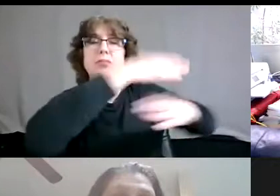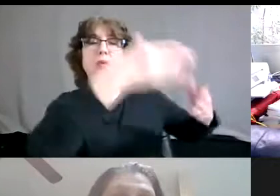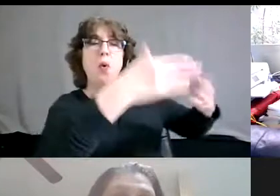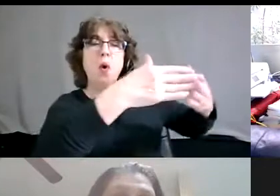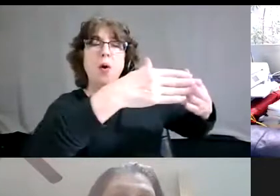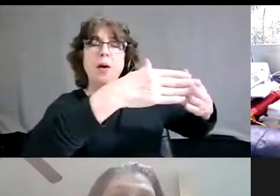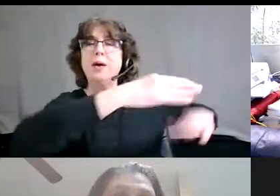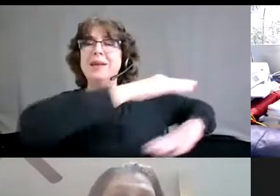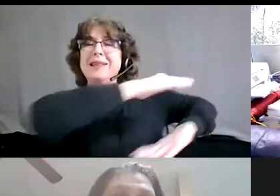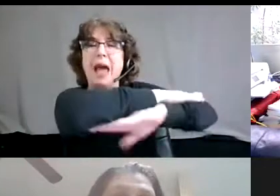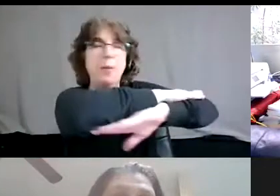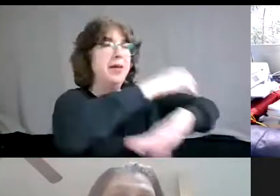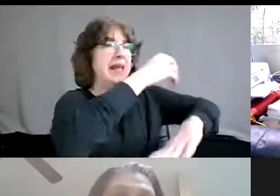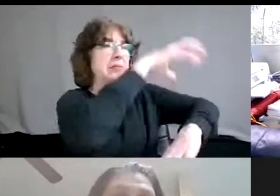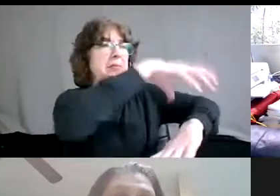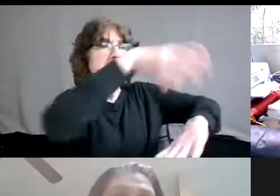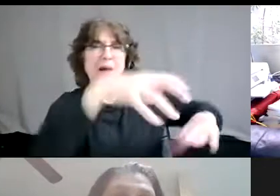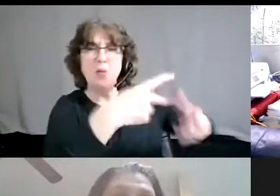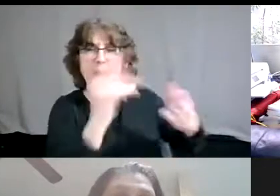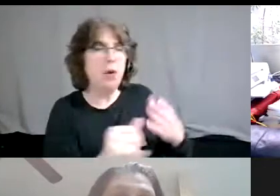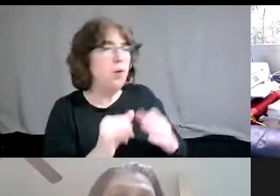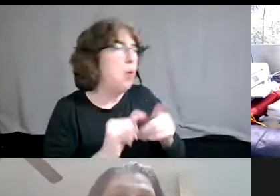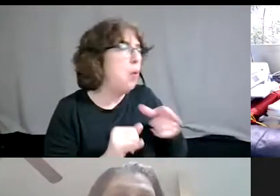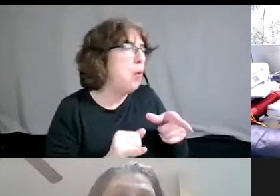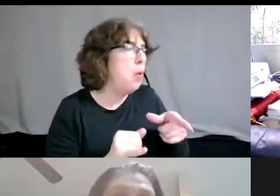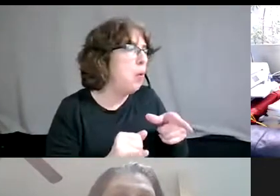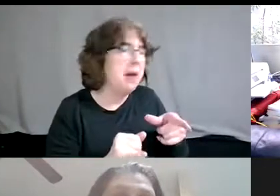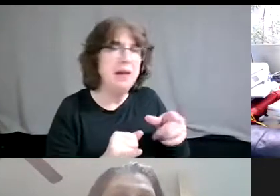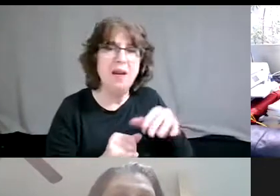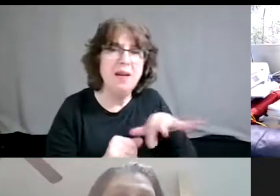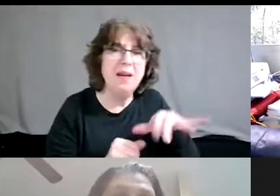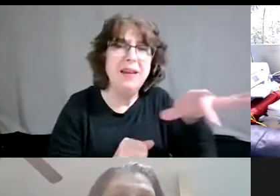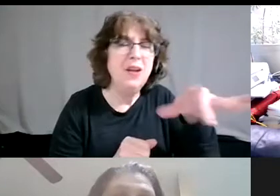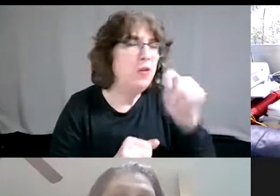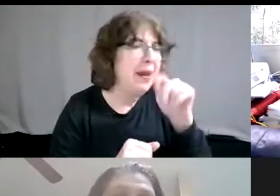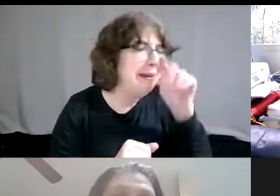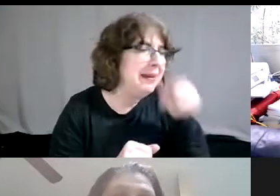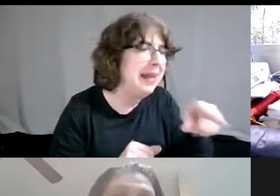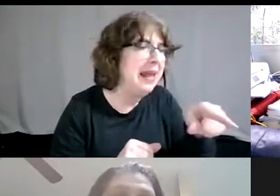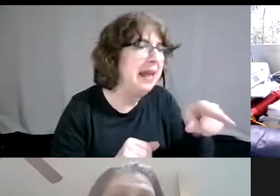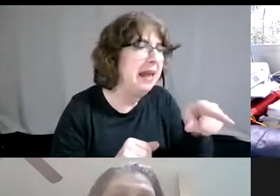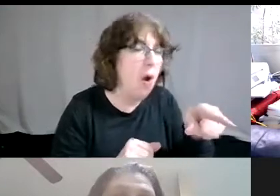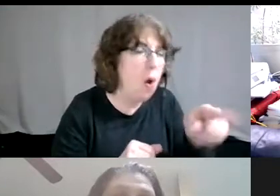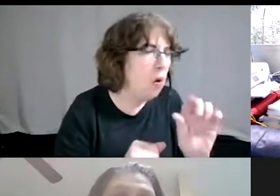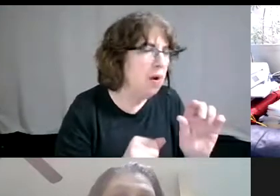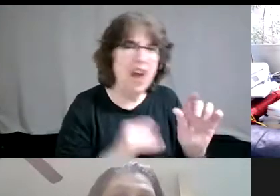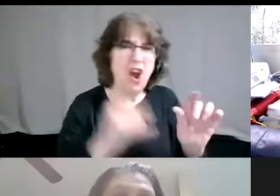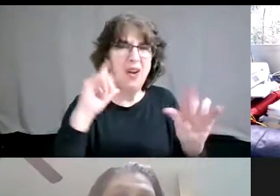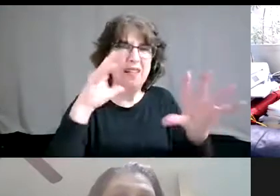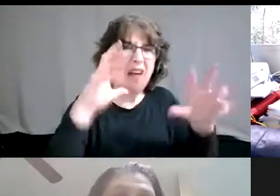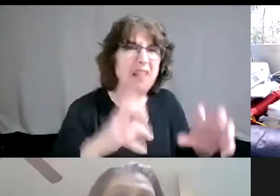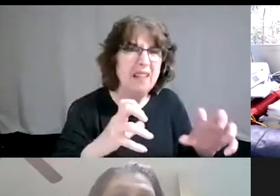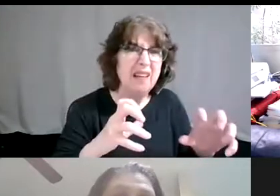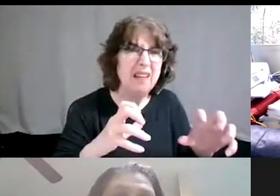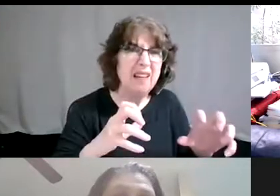crunch. I'm like, oh crap. Maybe I should go join a giraffe. They tried to go up the stairs. The stairs started to buckle. They fell backwards. They had a